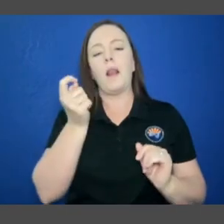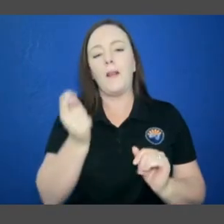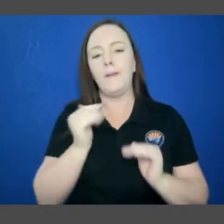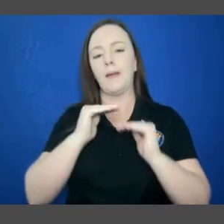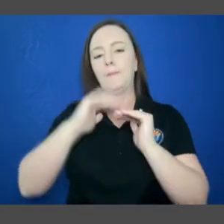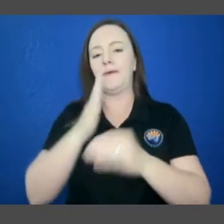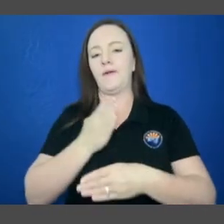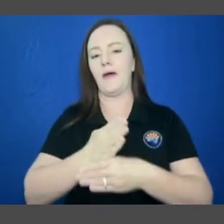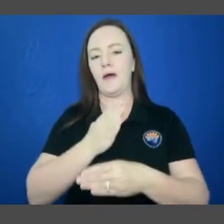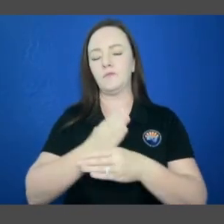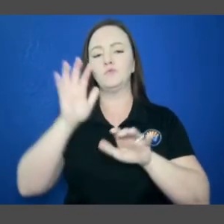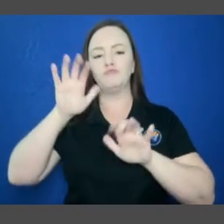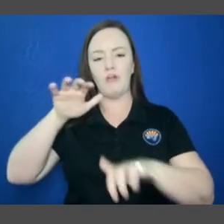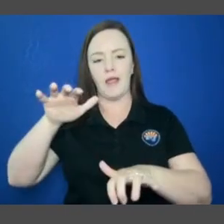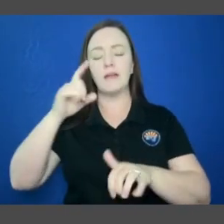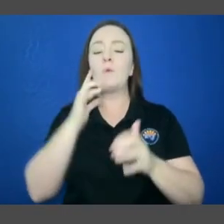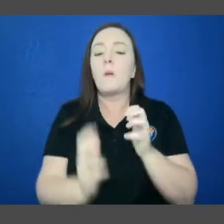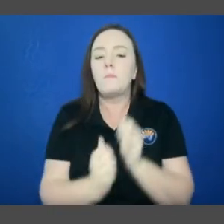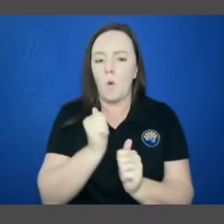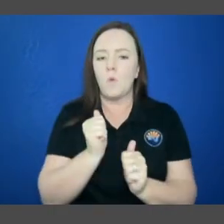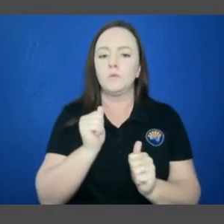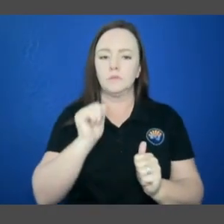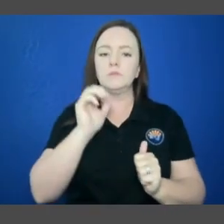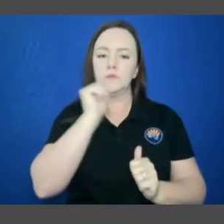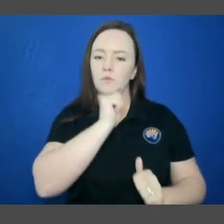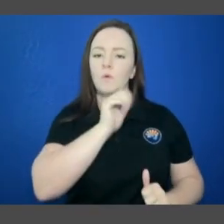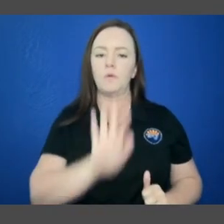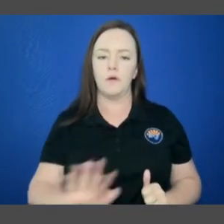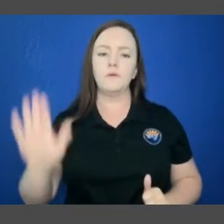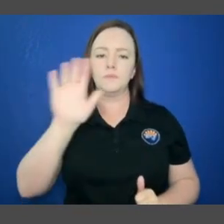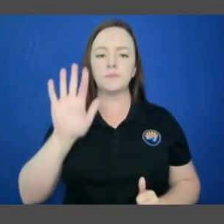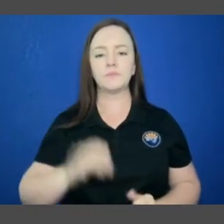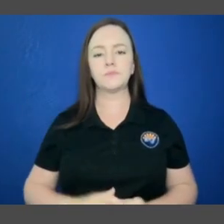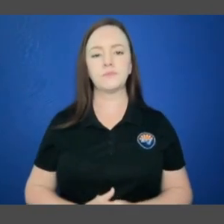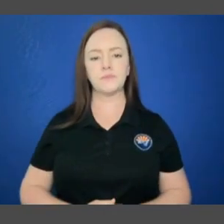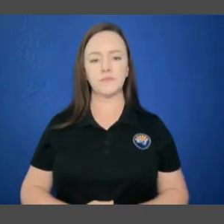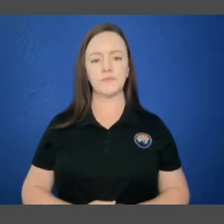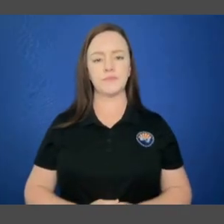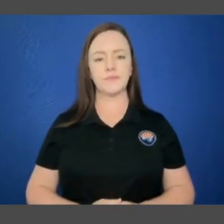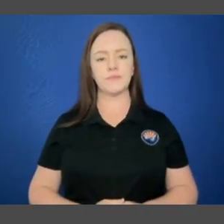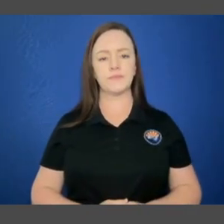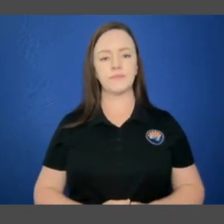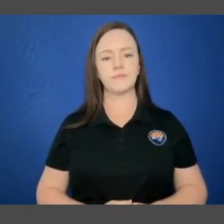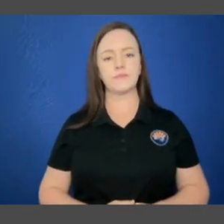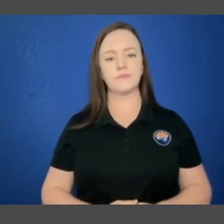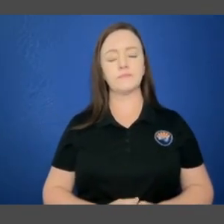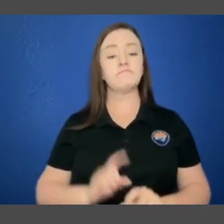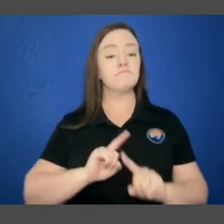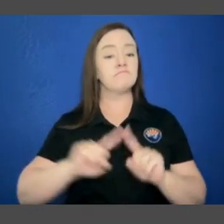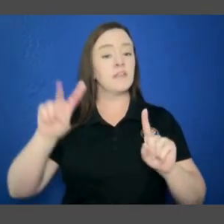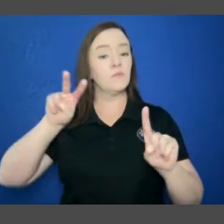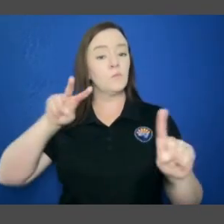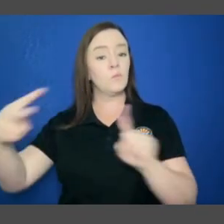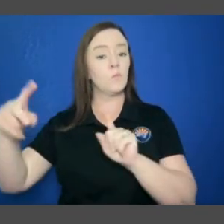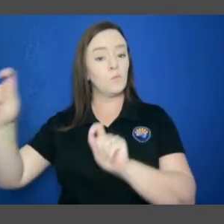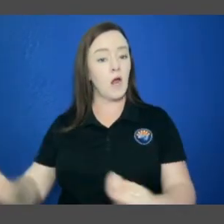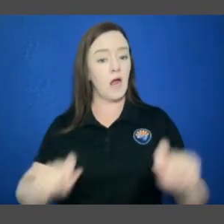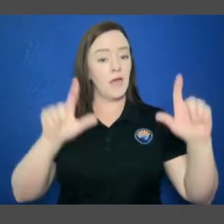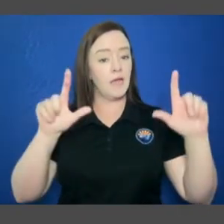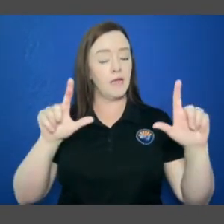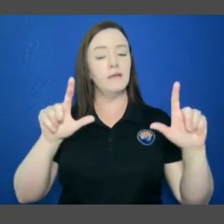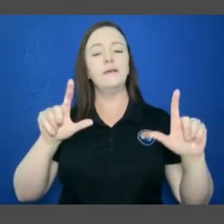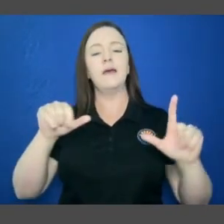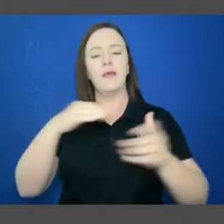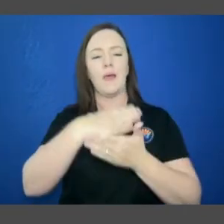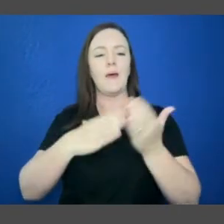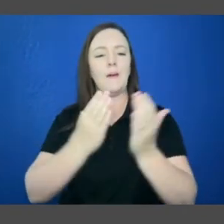normal precipitation for nearly all of Arizona. Looking at this in a different way, these